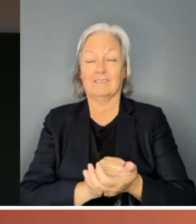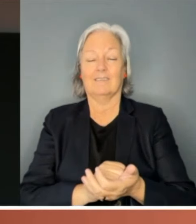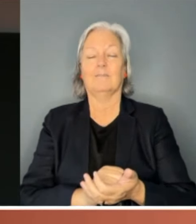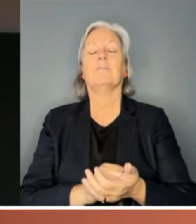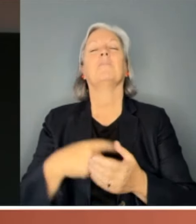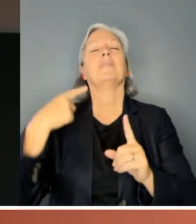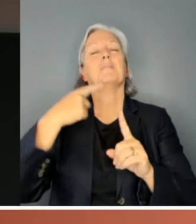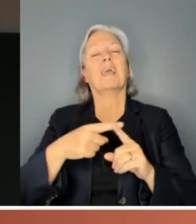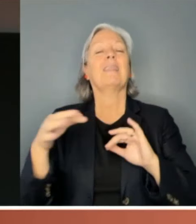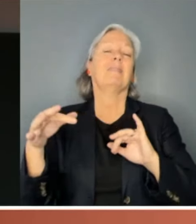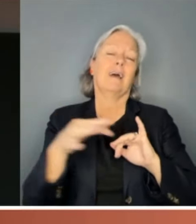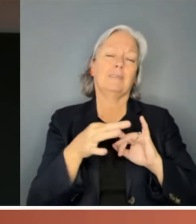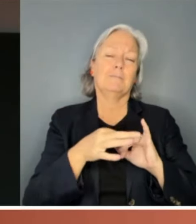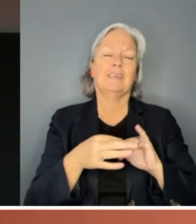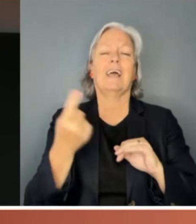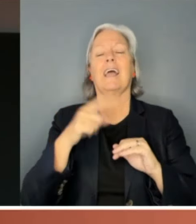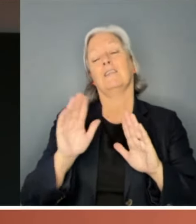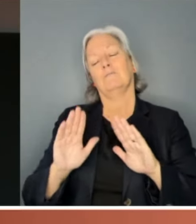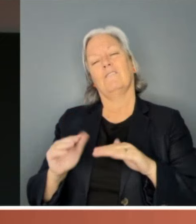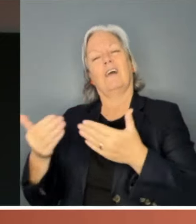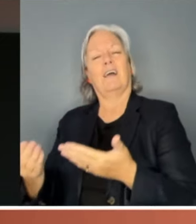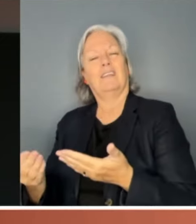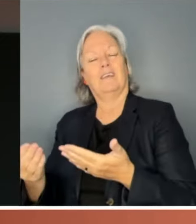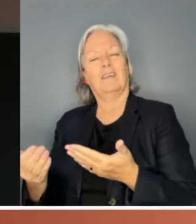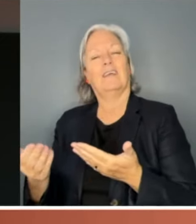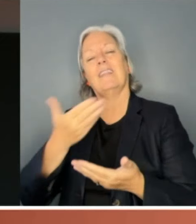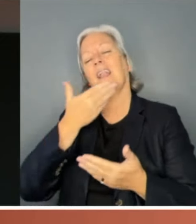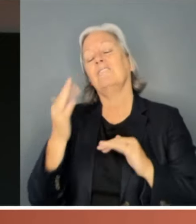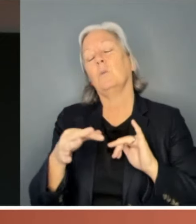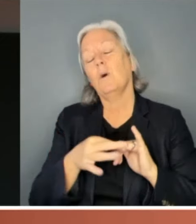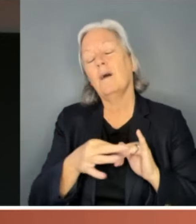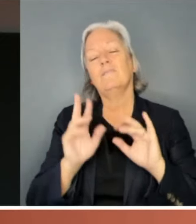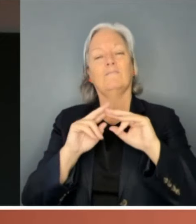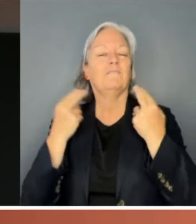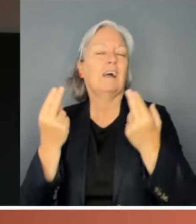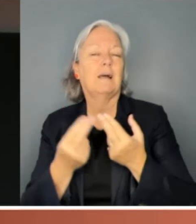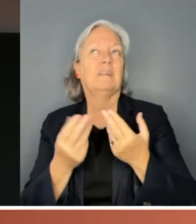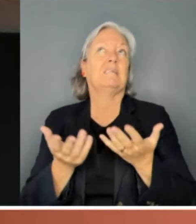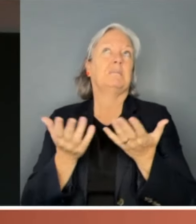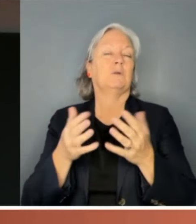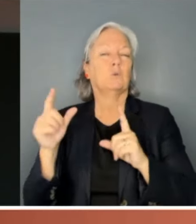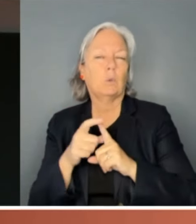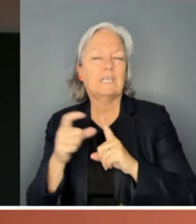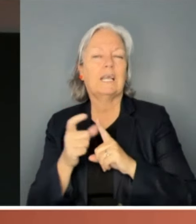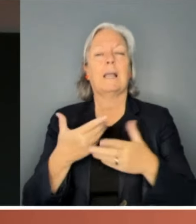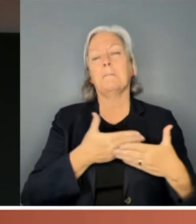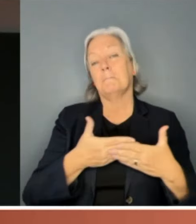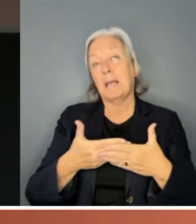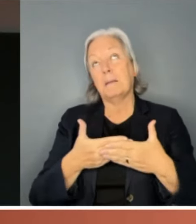husband and provider credentials, the lovely wife and family, preferably daughters, and a baby if you're lucky.